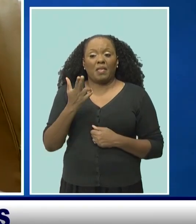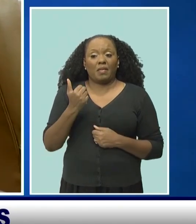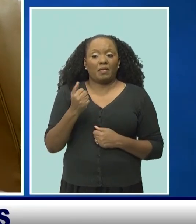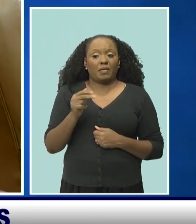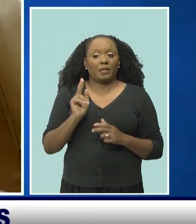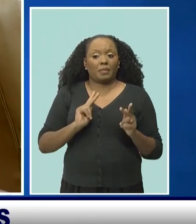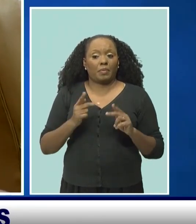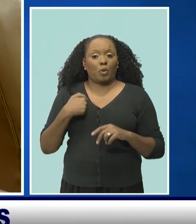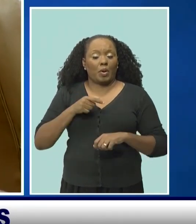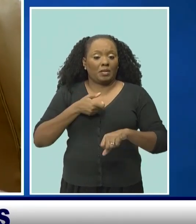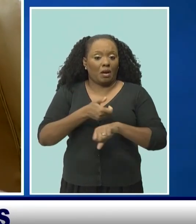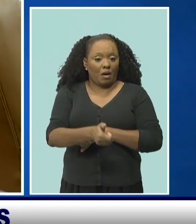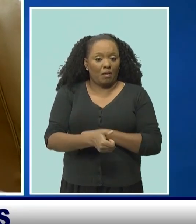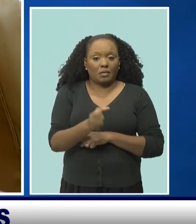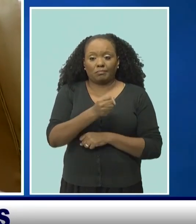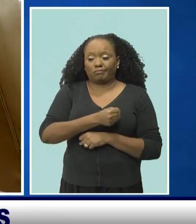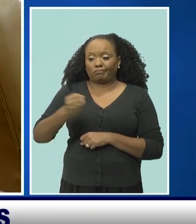the court.